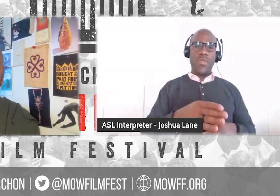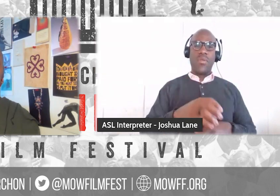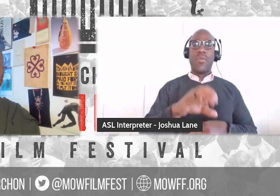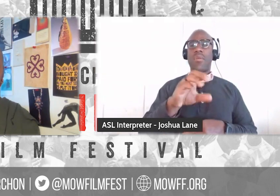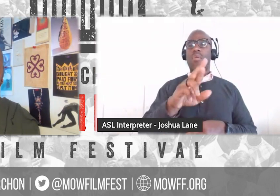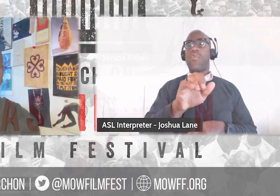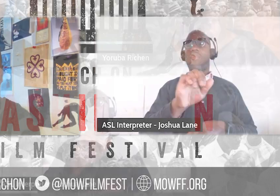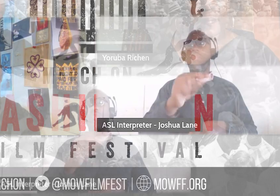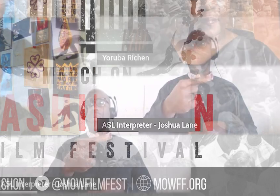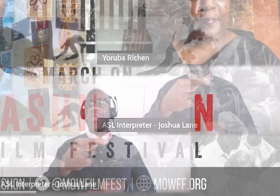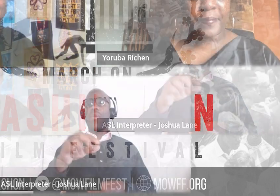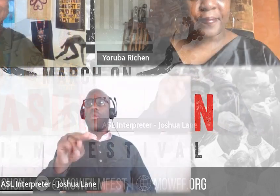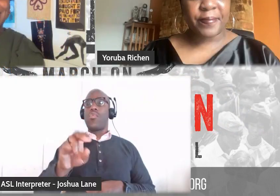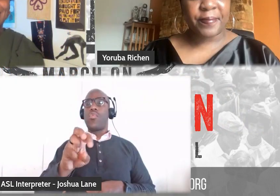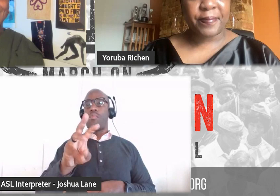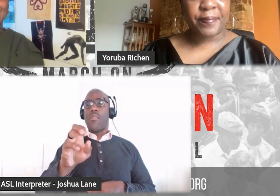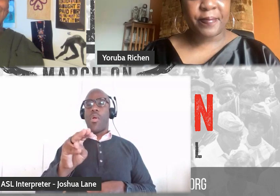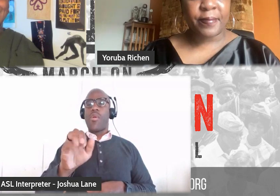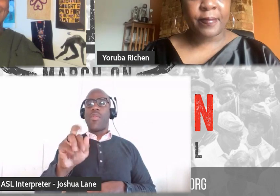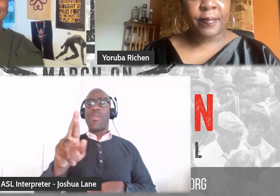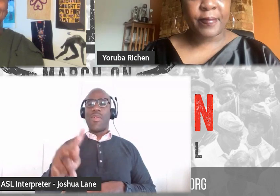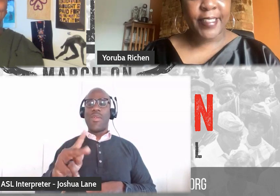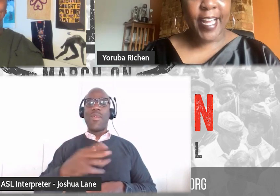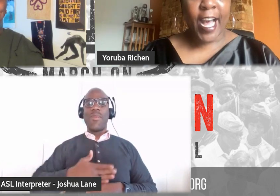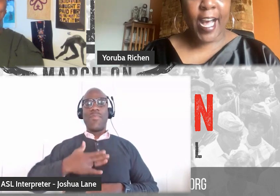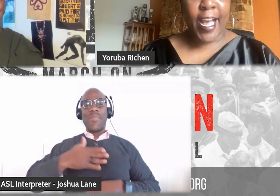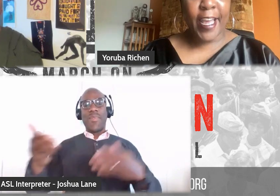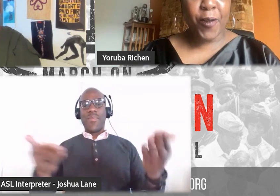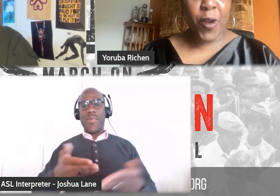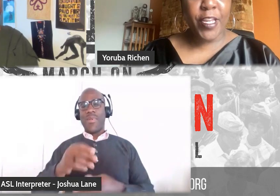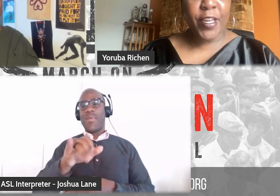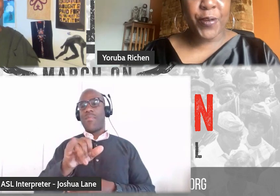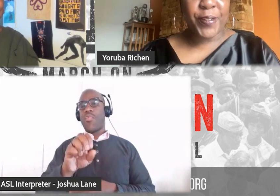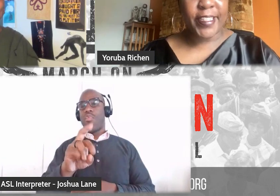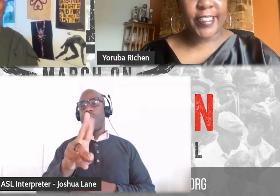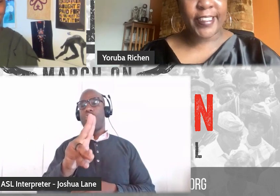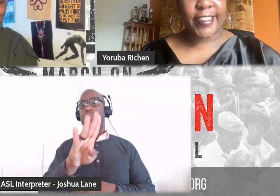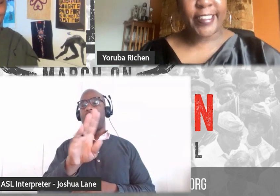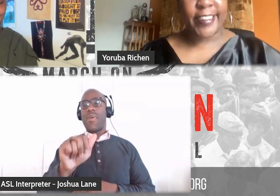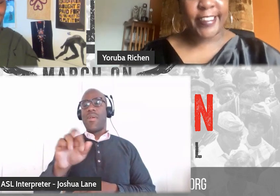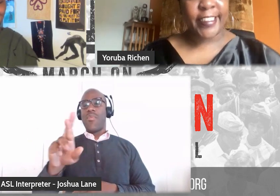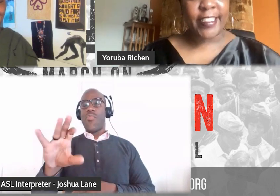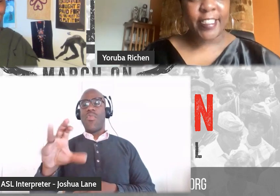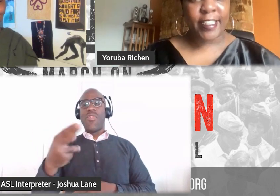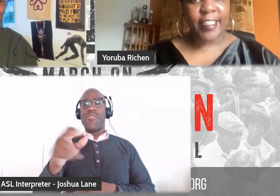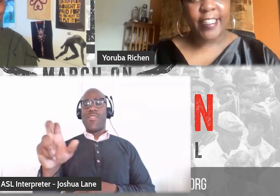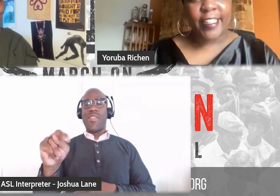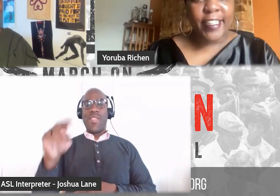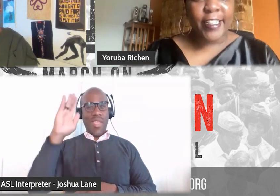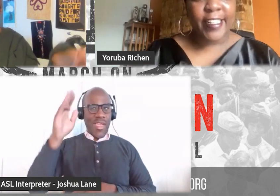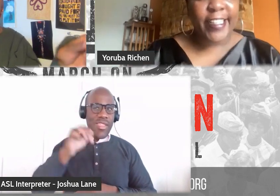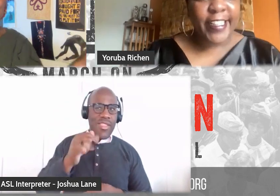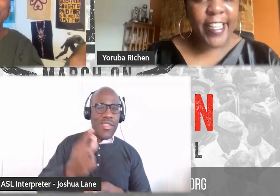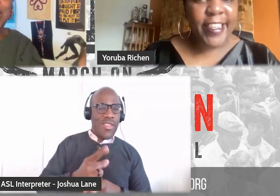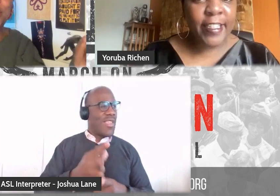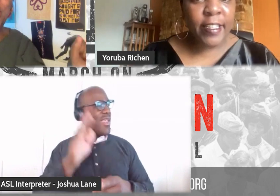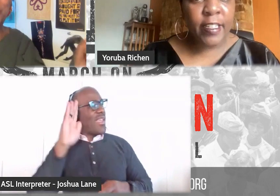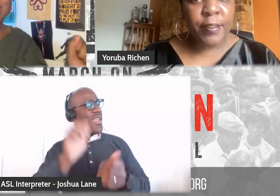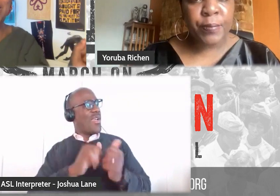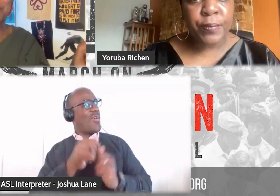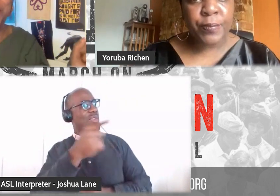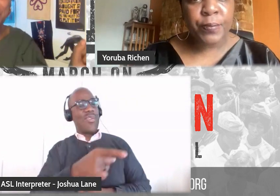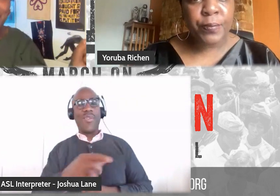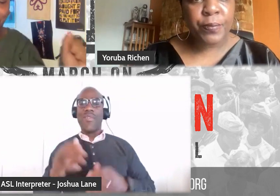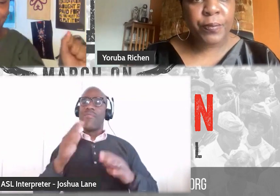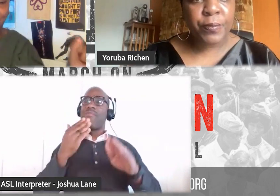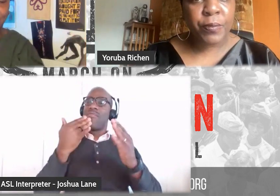Yoruba Richen. Hey, sis. Hi, how are you? Very well, thank you. So let's start